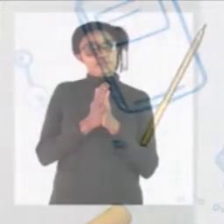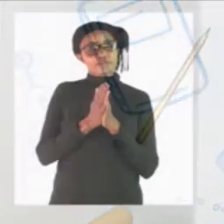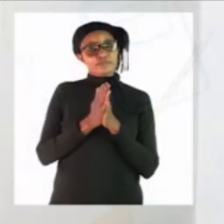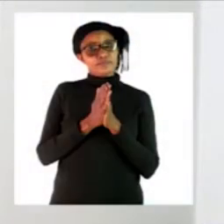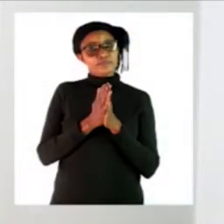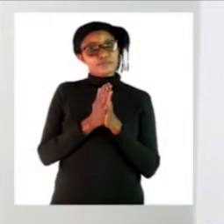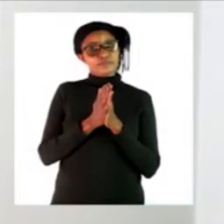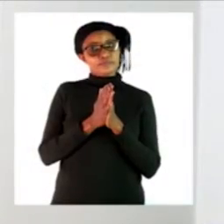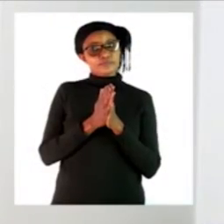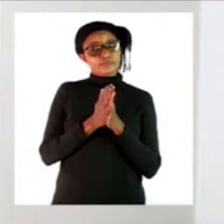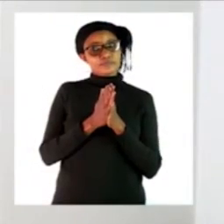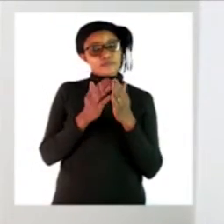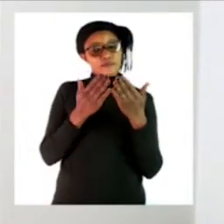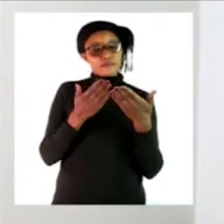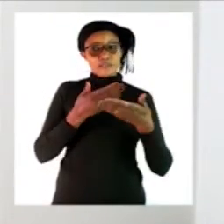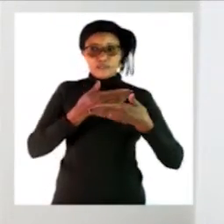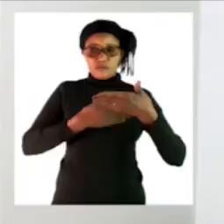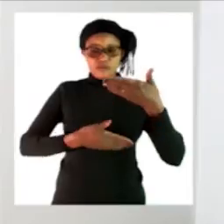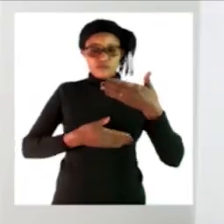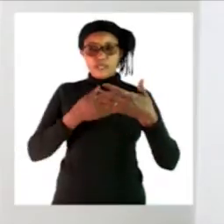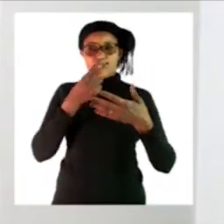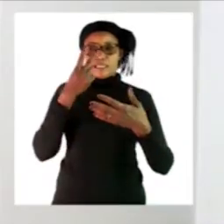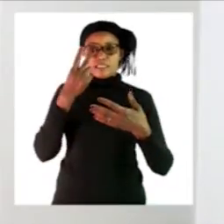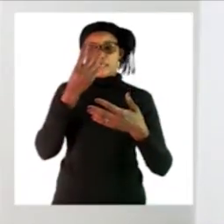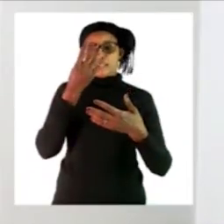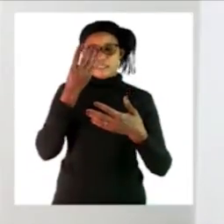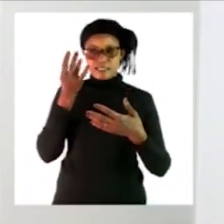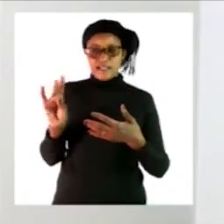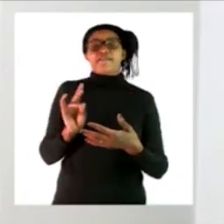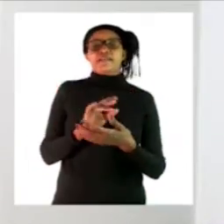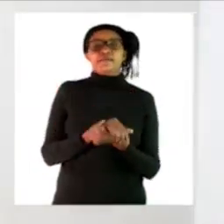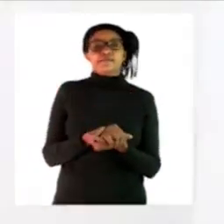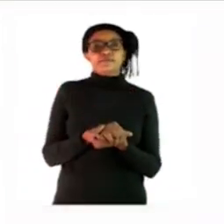let's go over to page 27